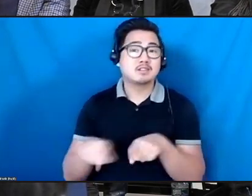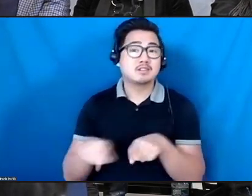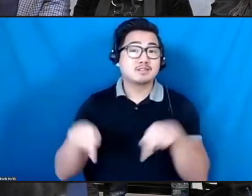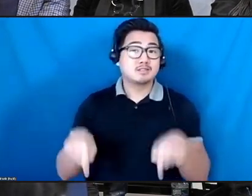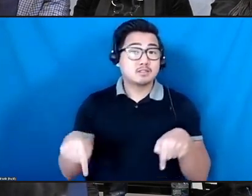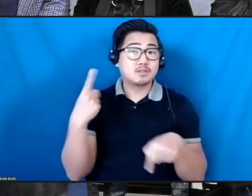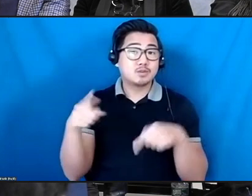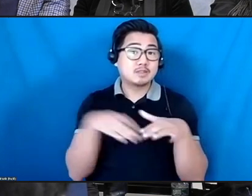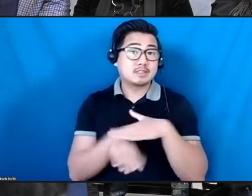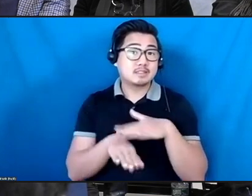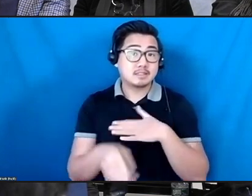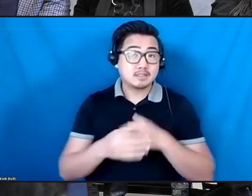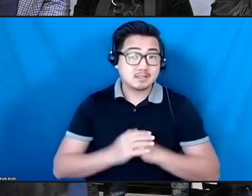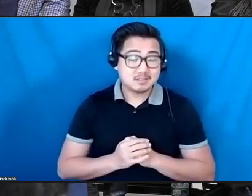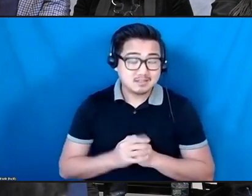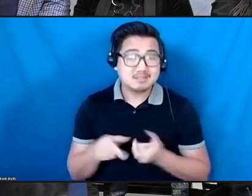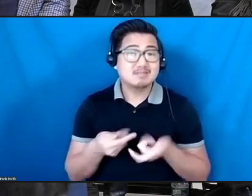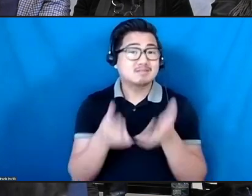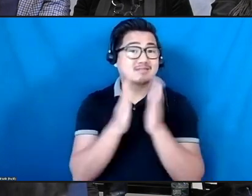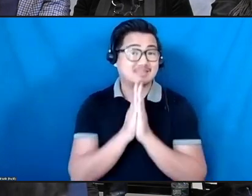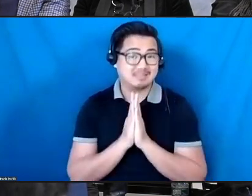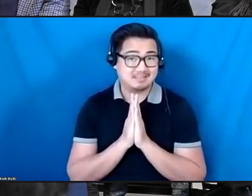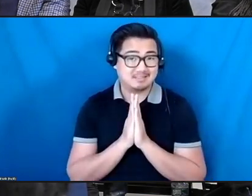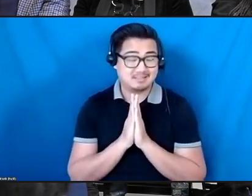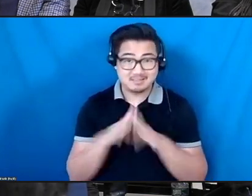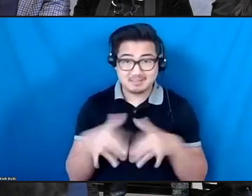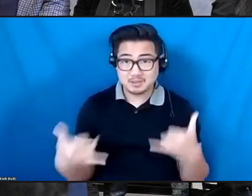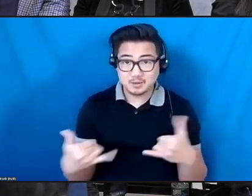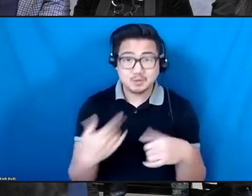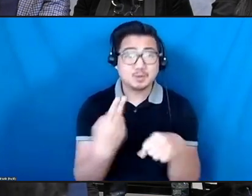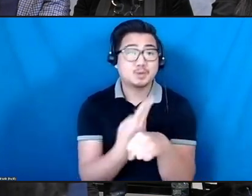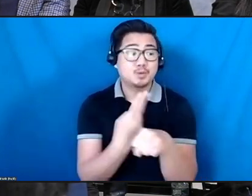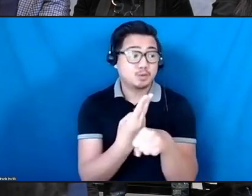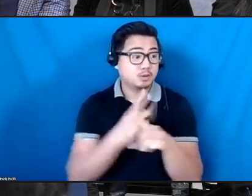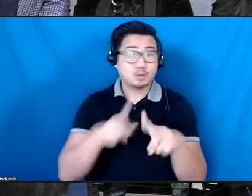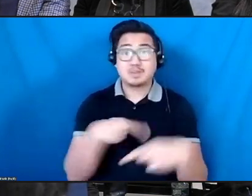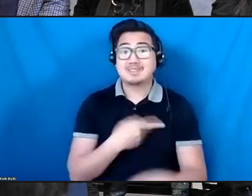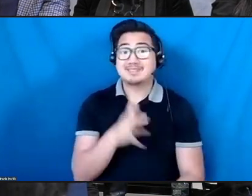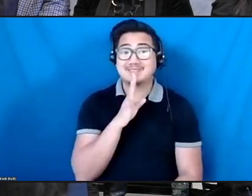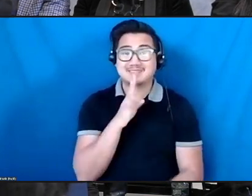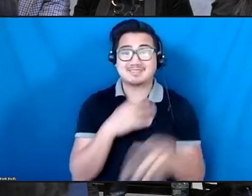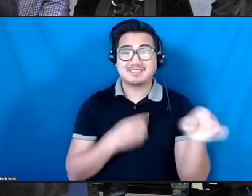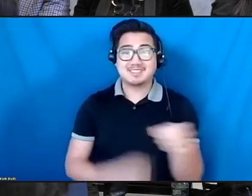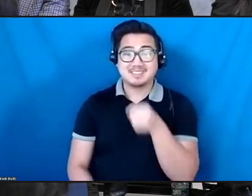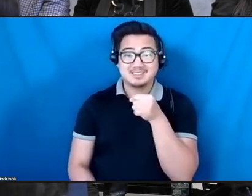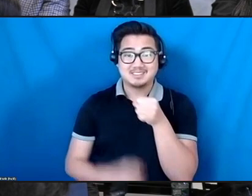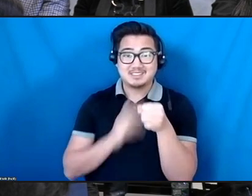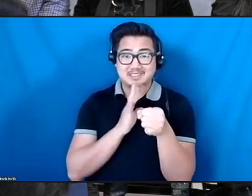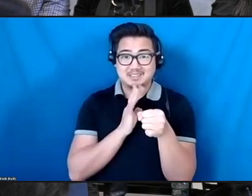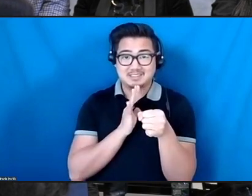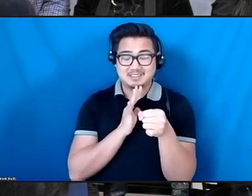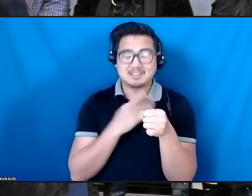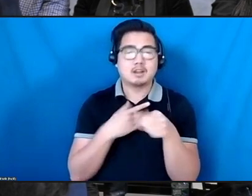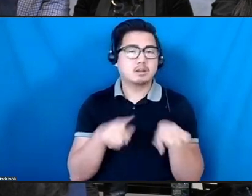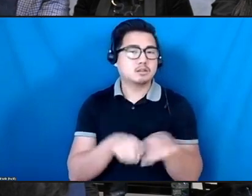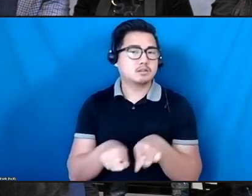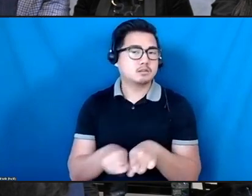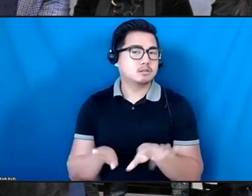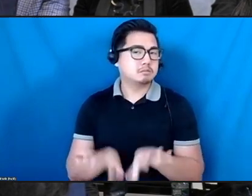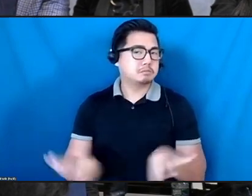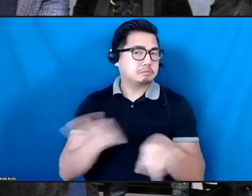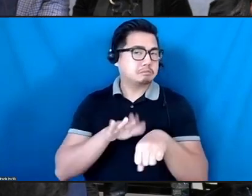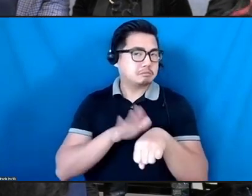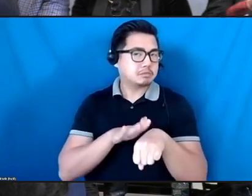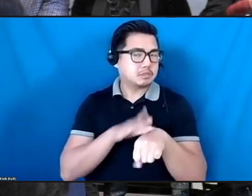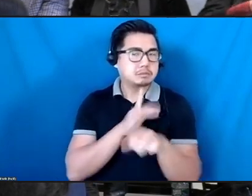purposes, we are asking everyone today to use the mic when speaking and that you be mindful of the pace of